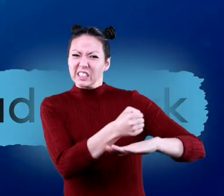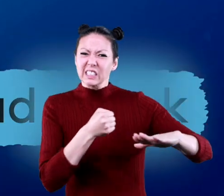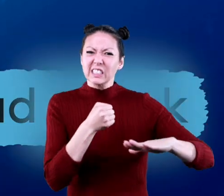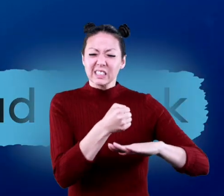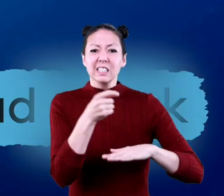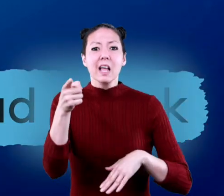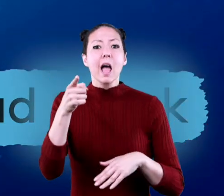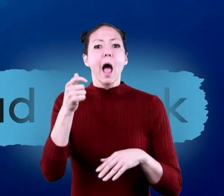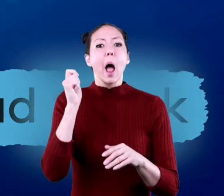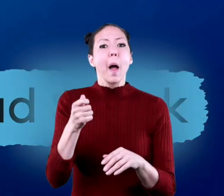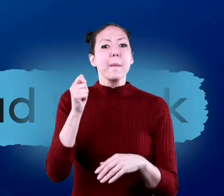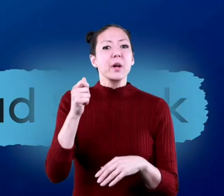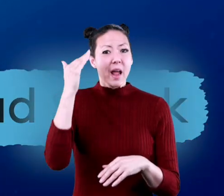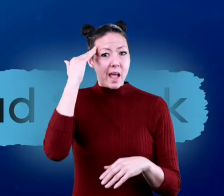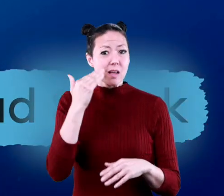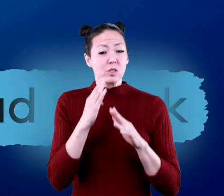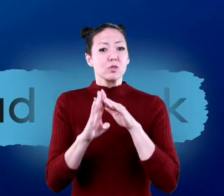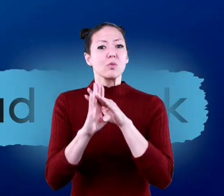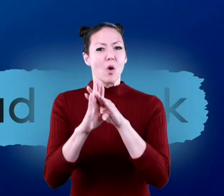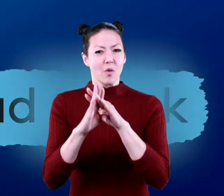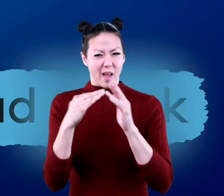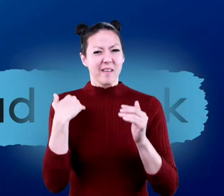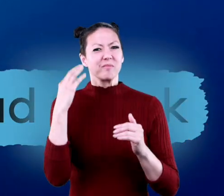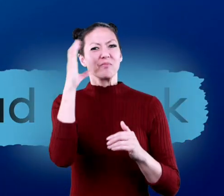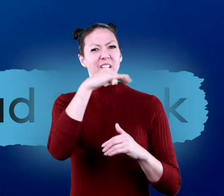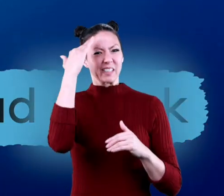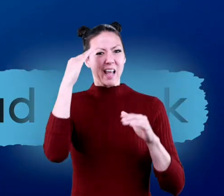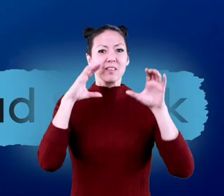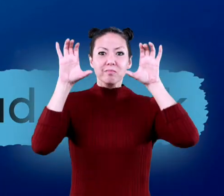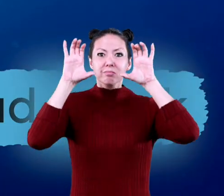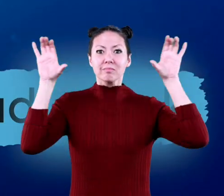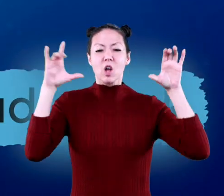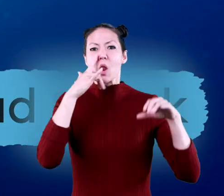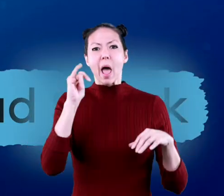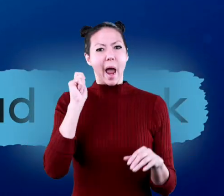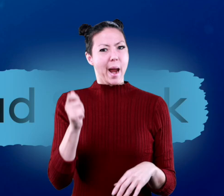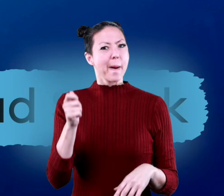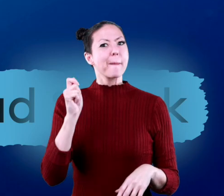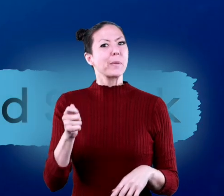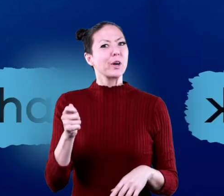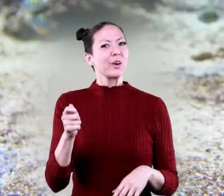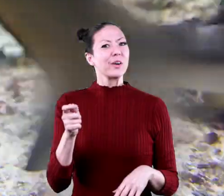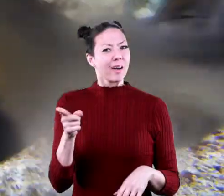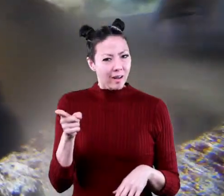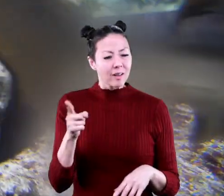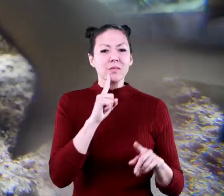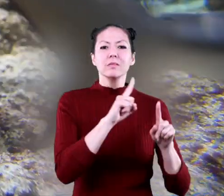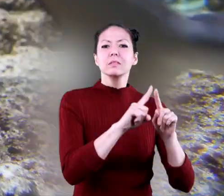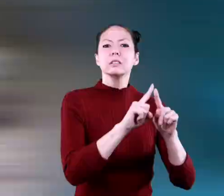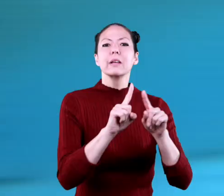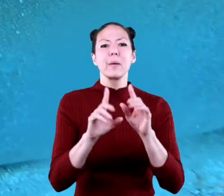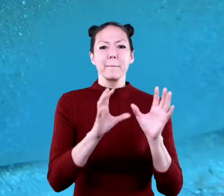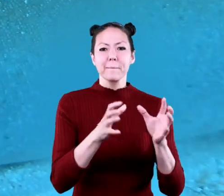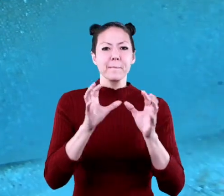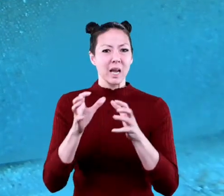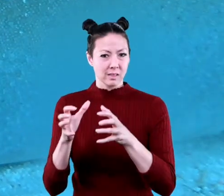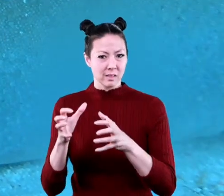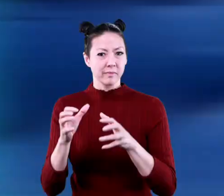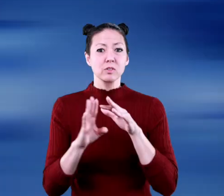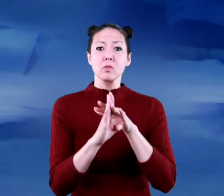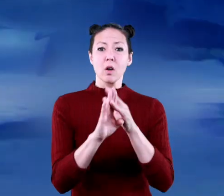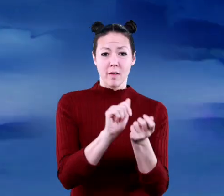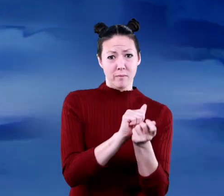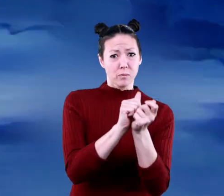Hammerhead sharks have unusually wide heads that look like hammers. All of these species of sharks have